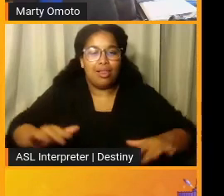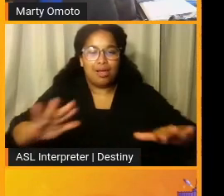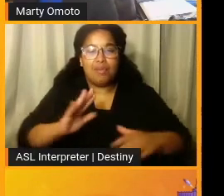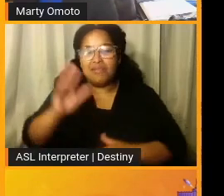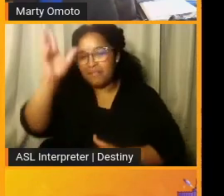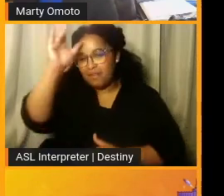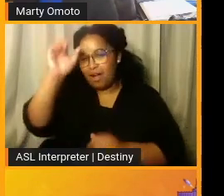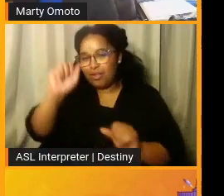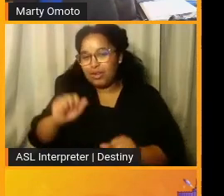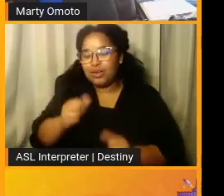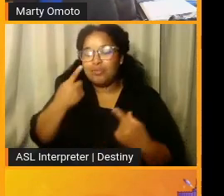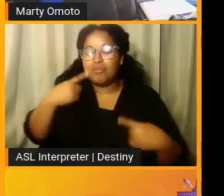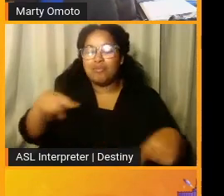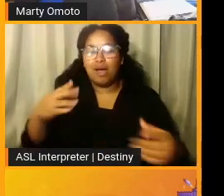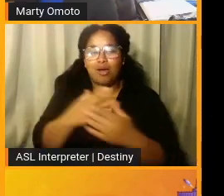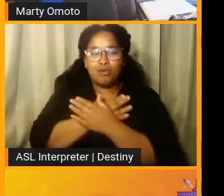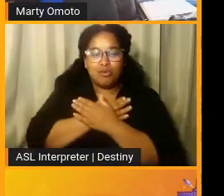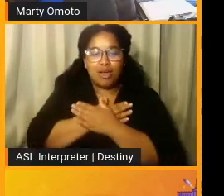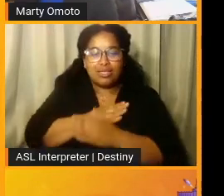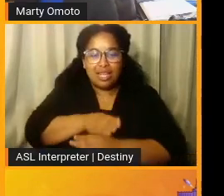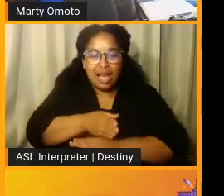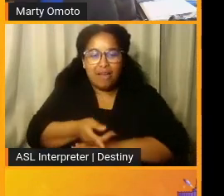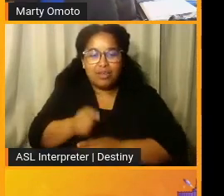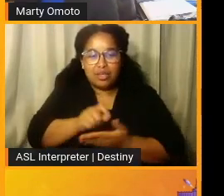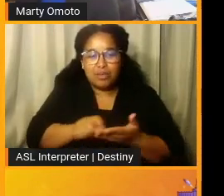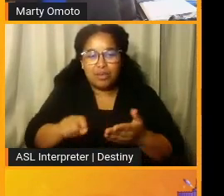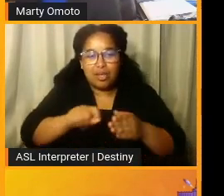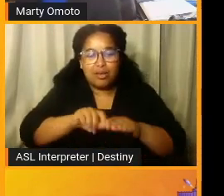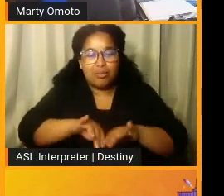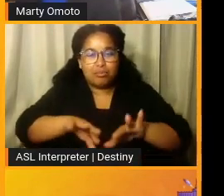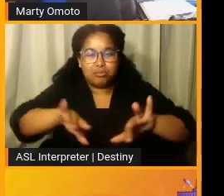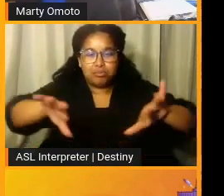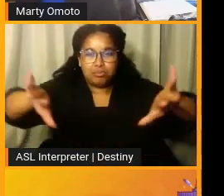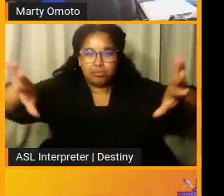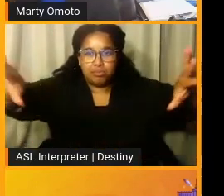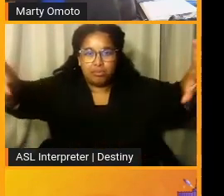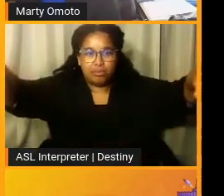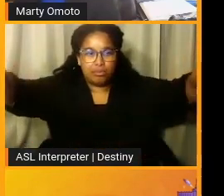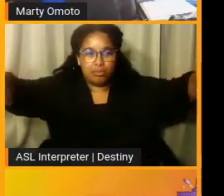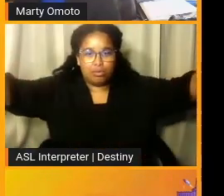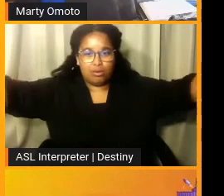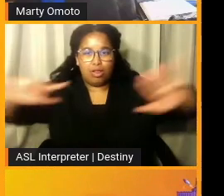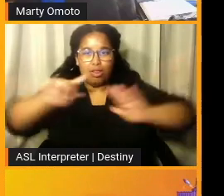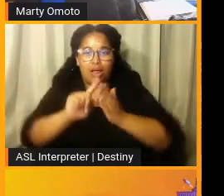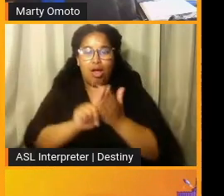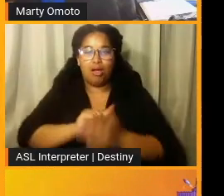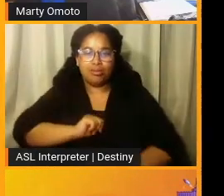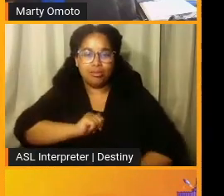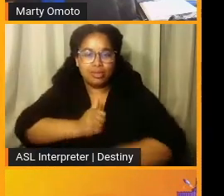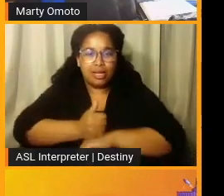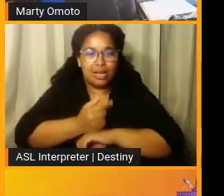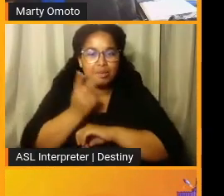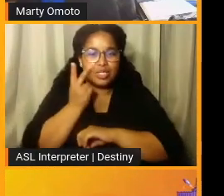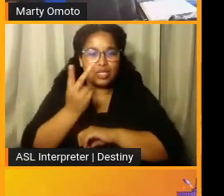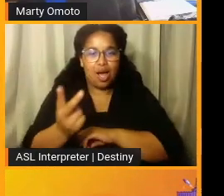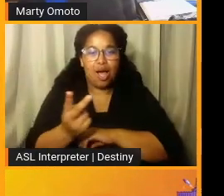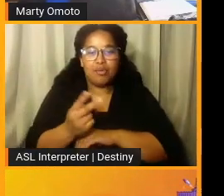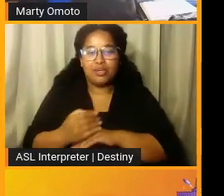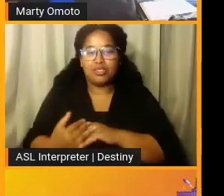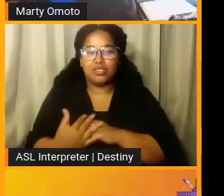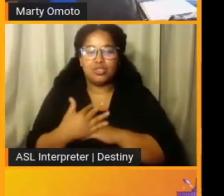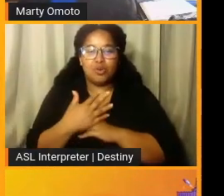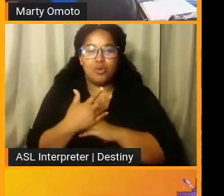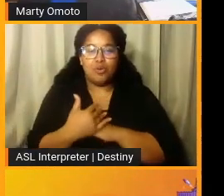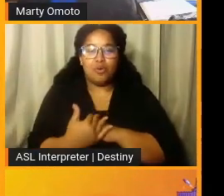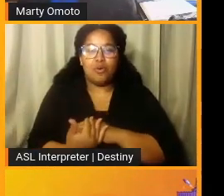finally rest after the pin parted the waters, and he saw me to the shore that had eluded